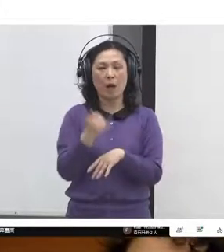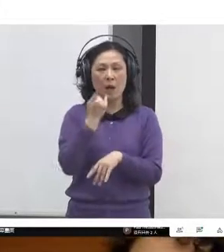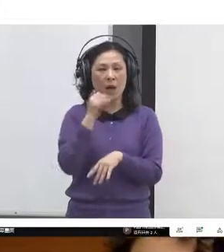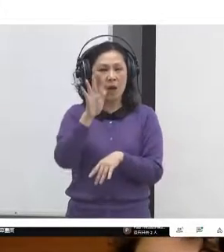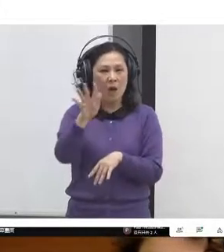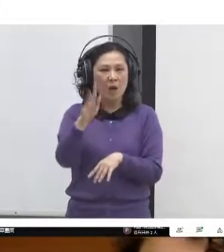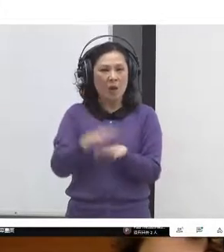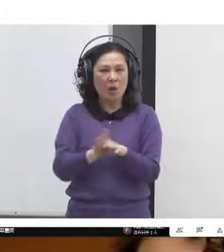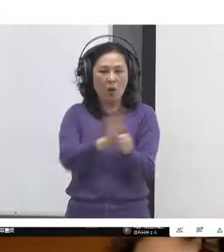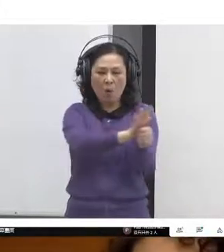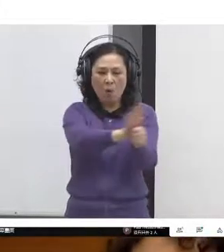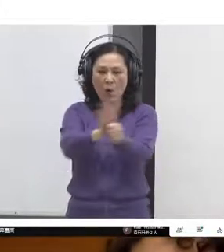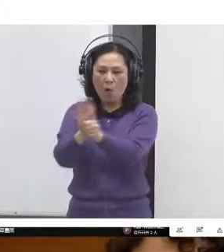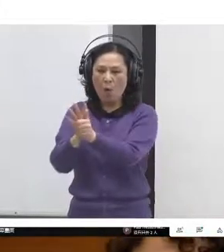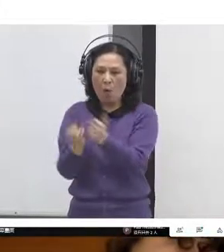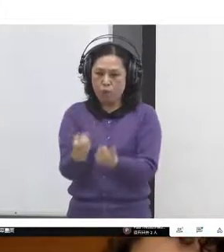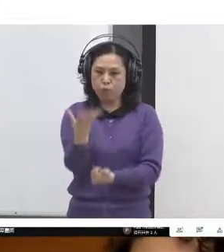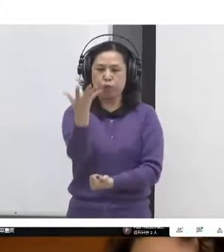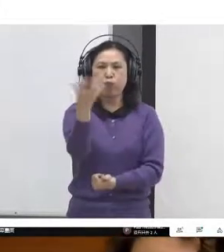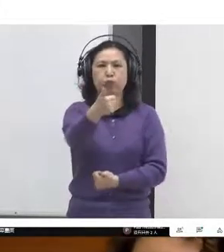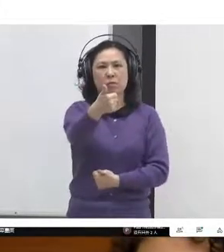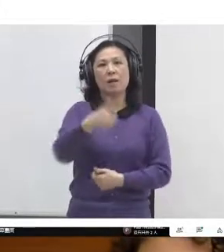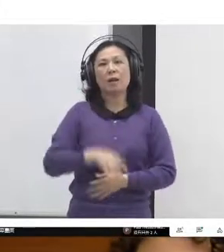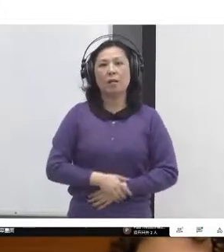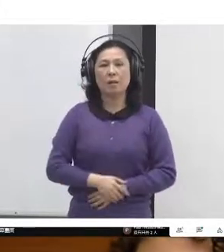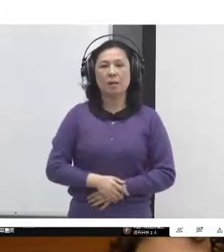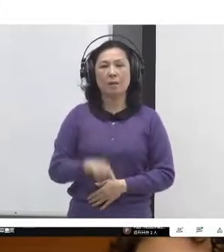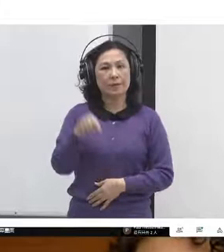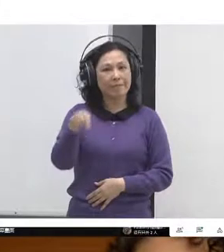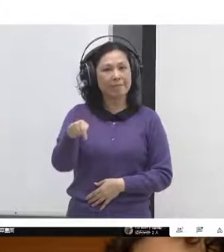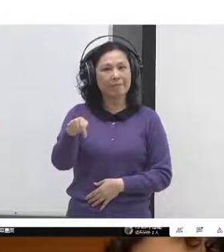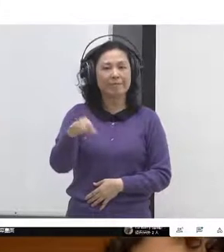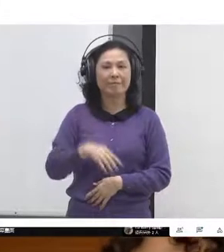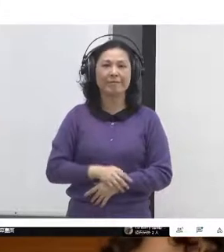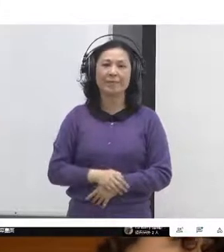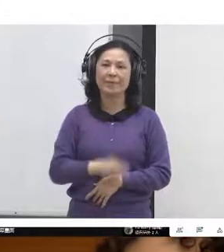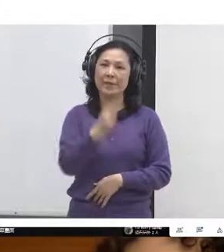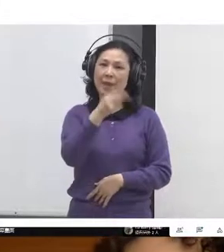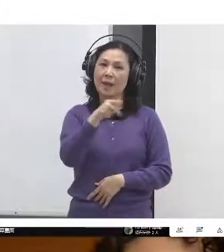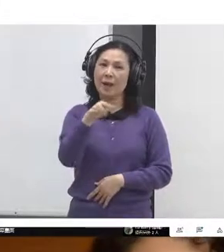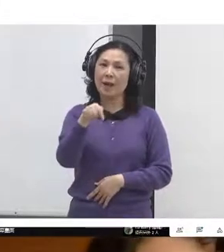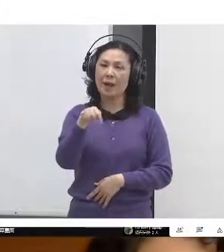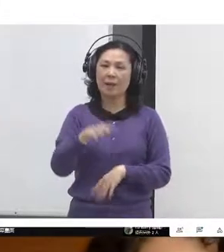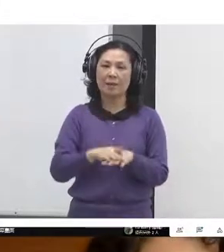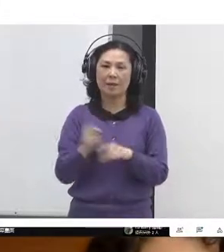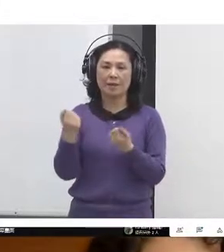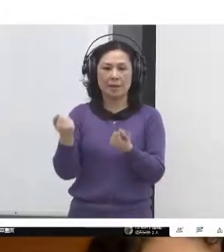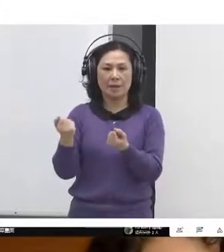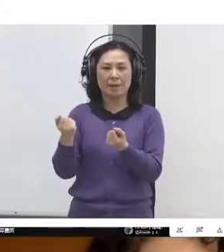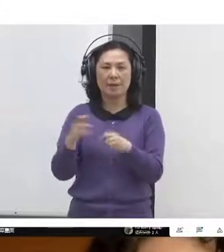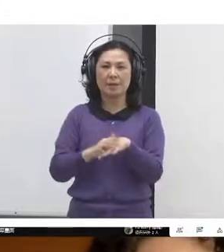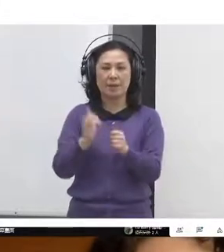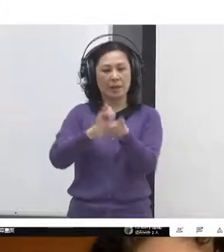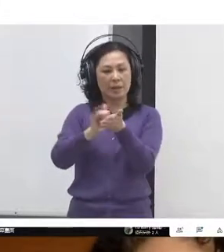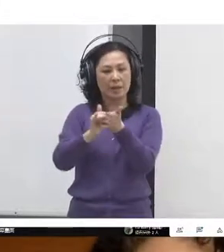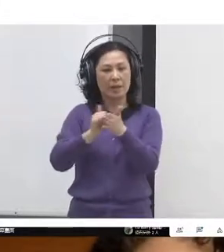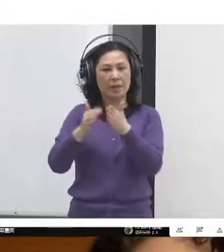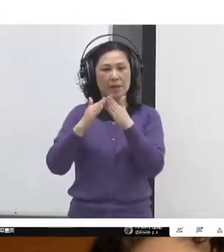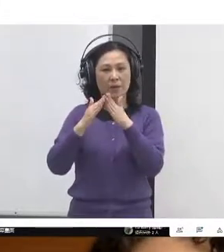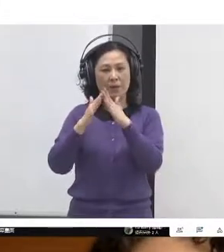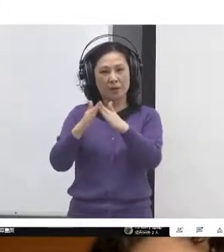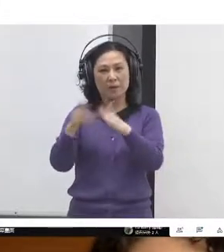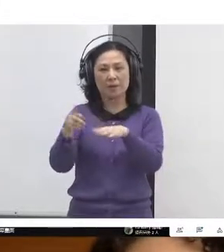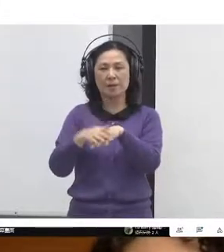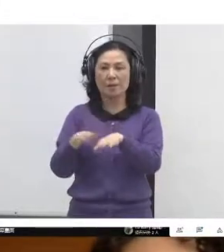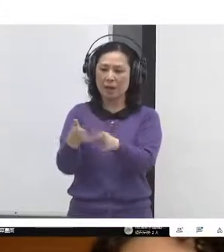Now I'd like to introduce you to Hannah Cates. She works at the New York City Open Planning Lab. And she was